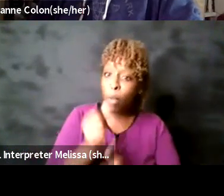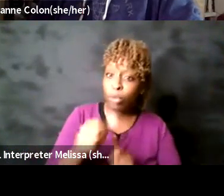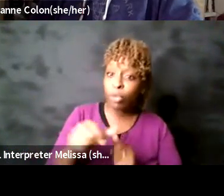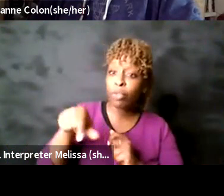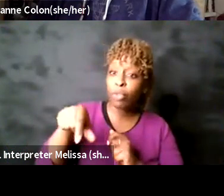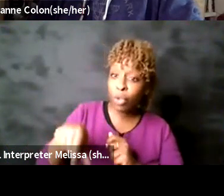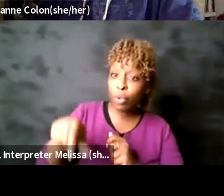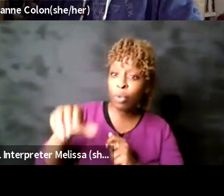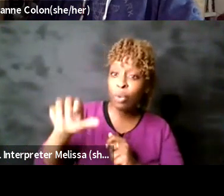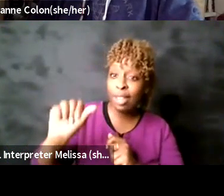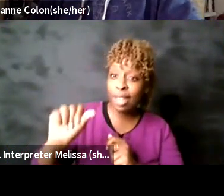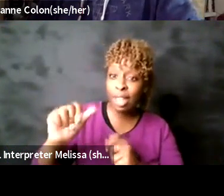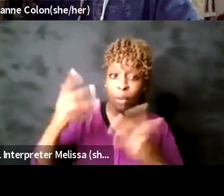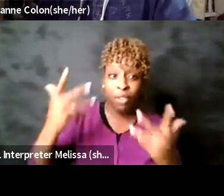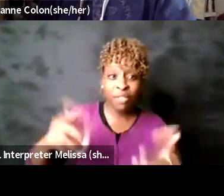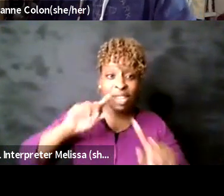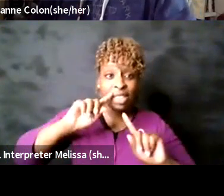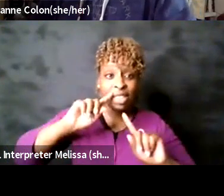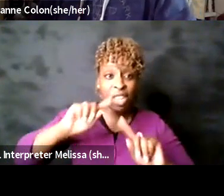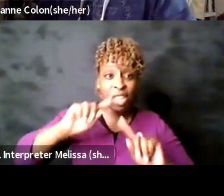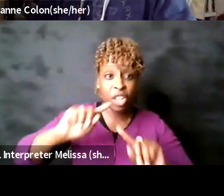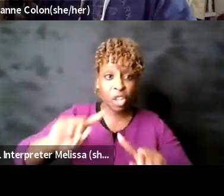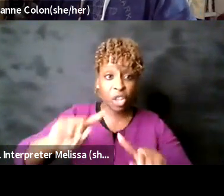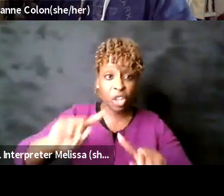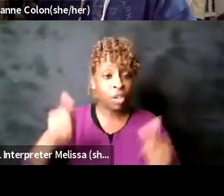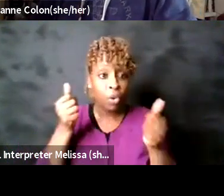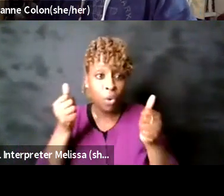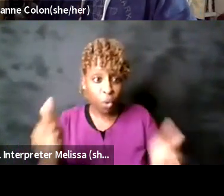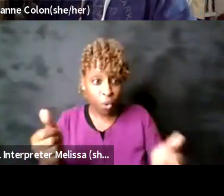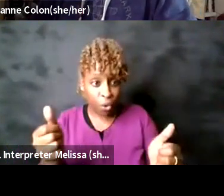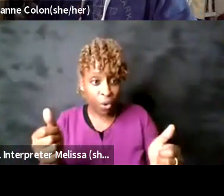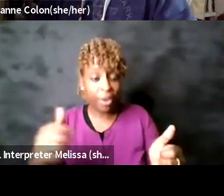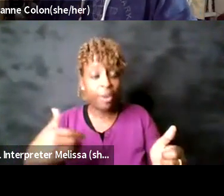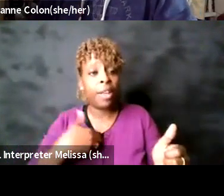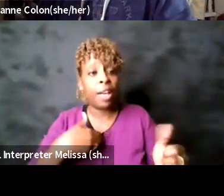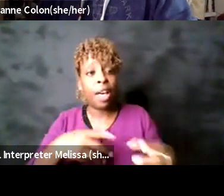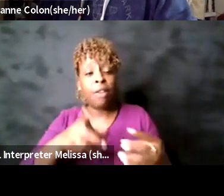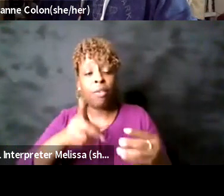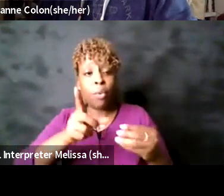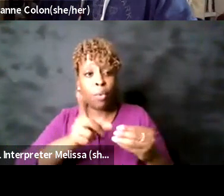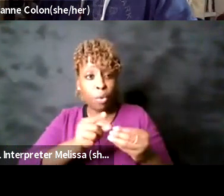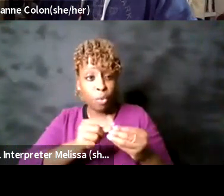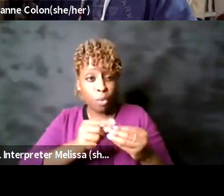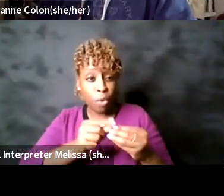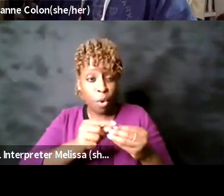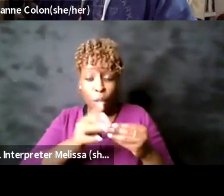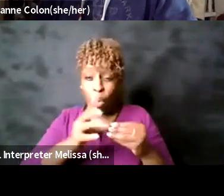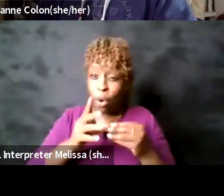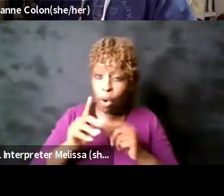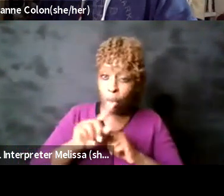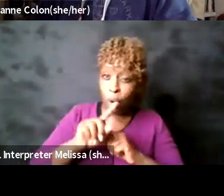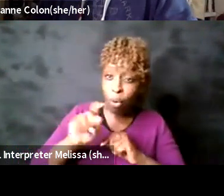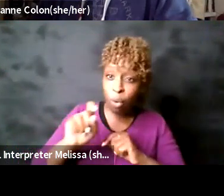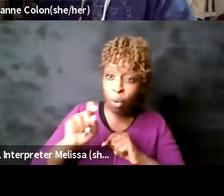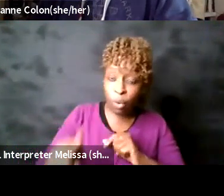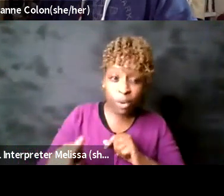i hope our audience is satisfied there was one more that i want to address so i feel really really satisfied here is uh and i think